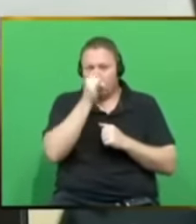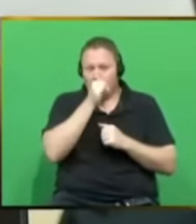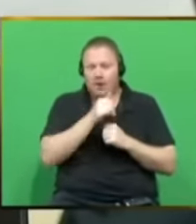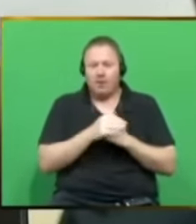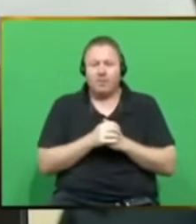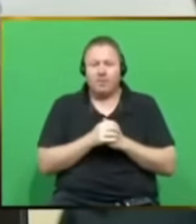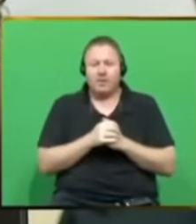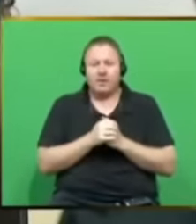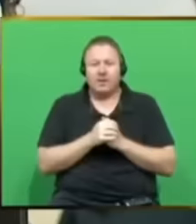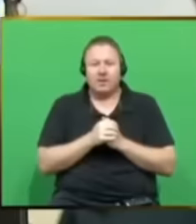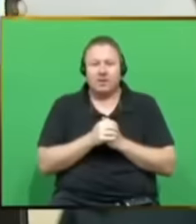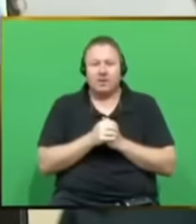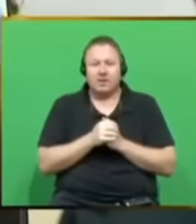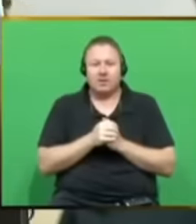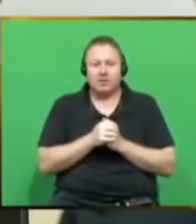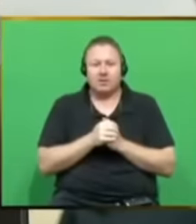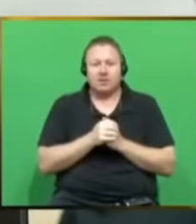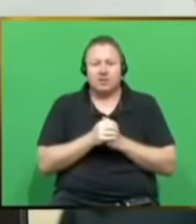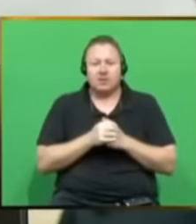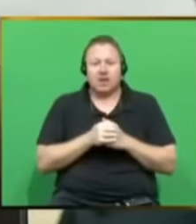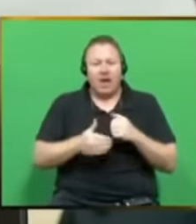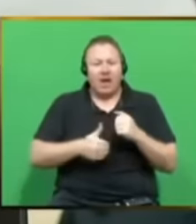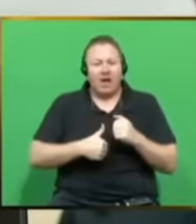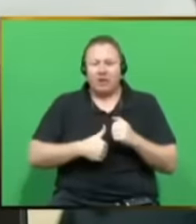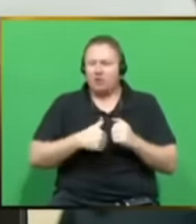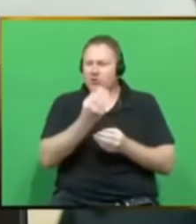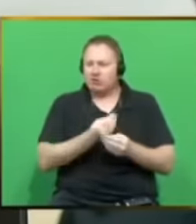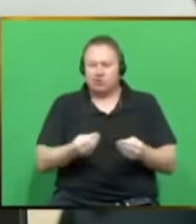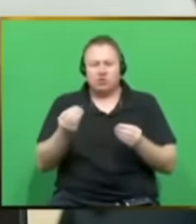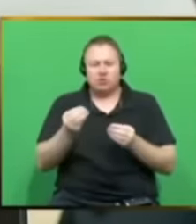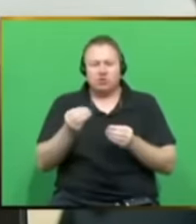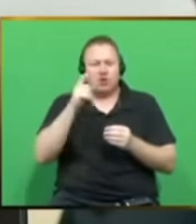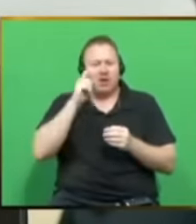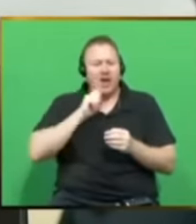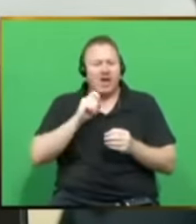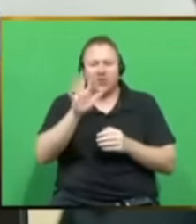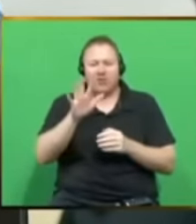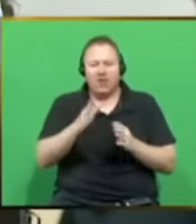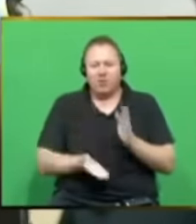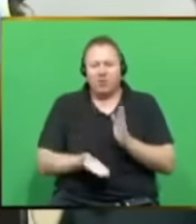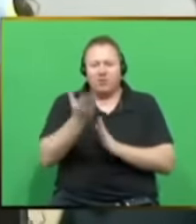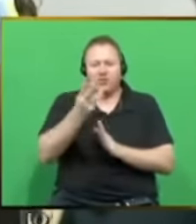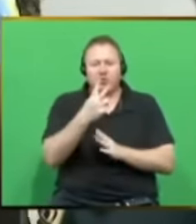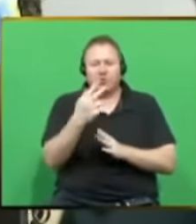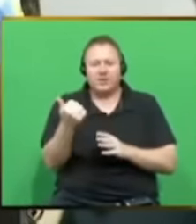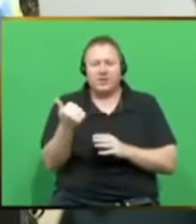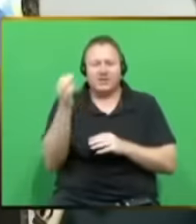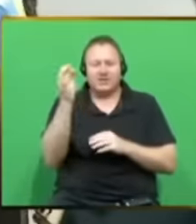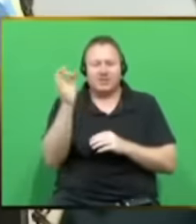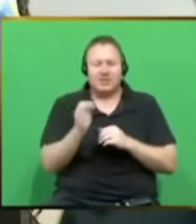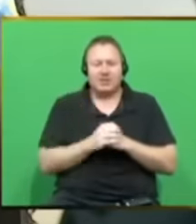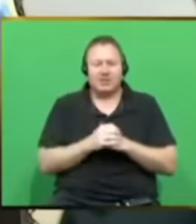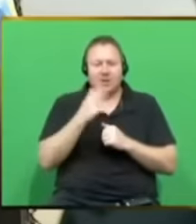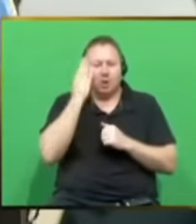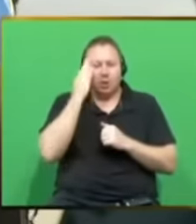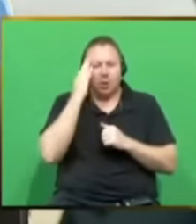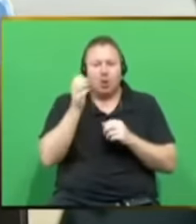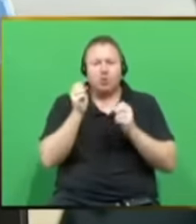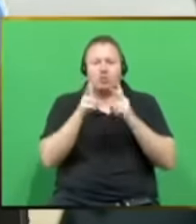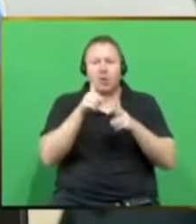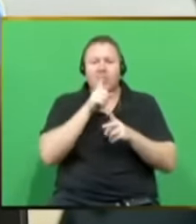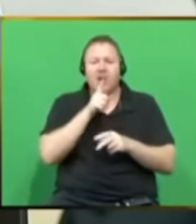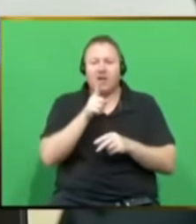malnutrition for children under the age of five has risen by 26%. We know that 12,000 children